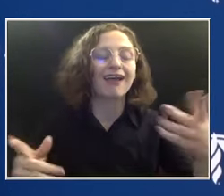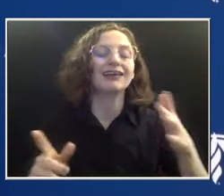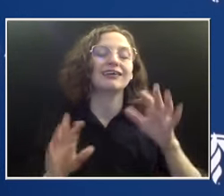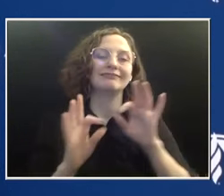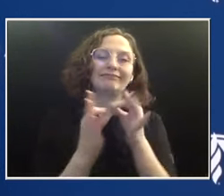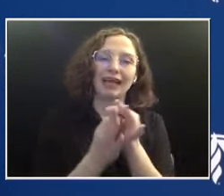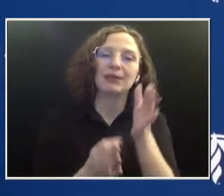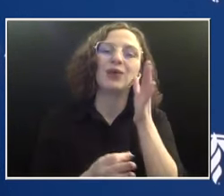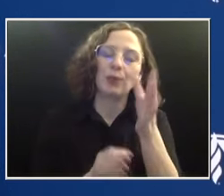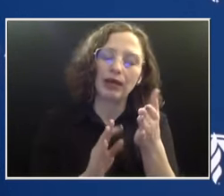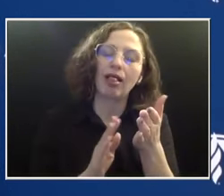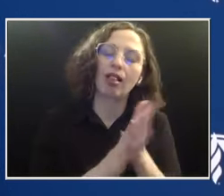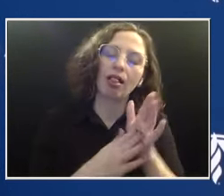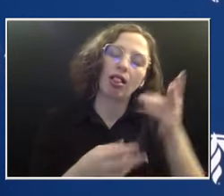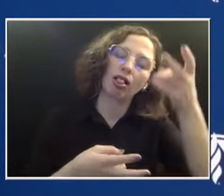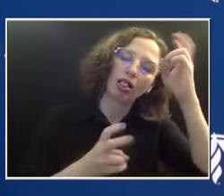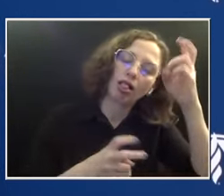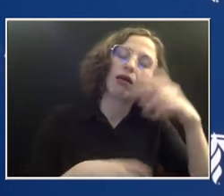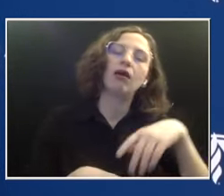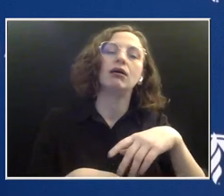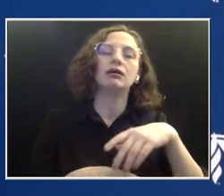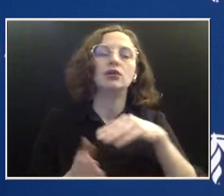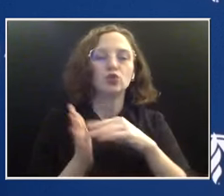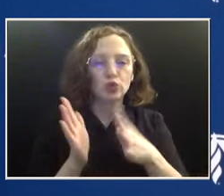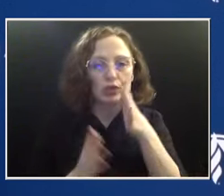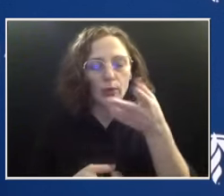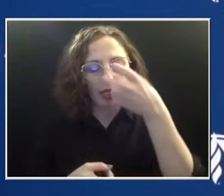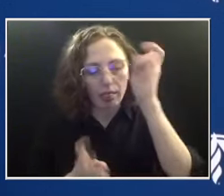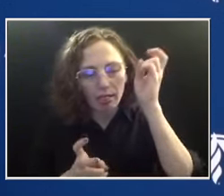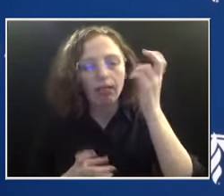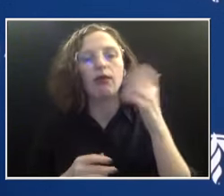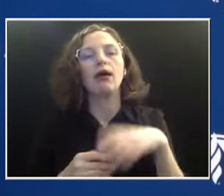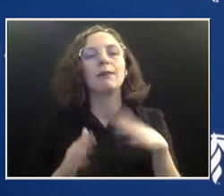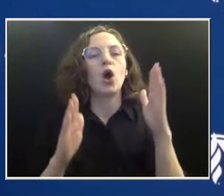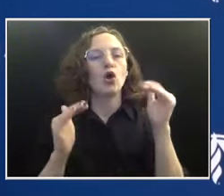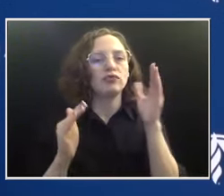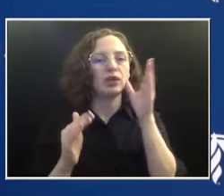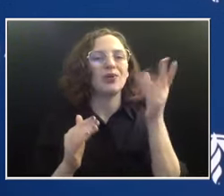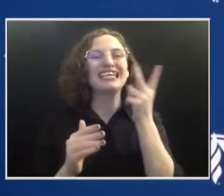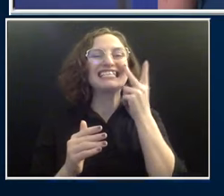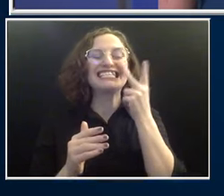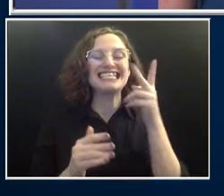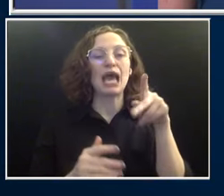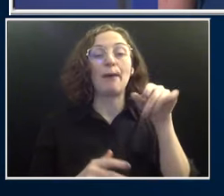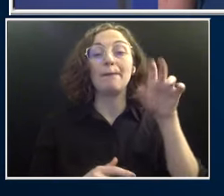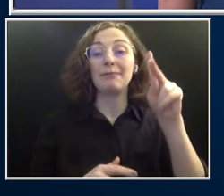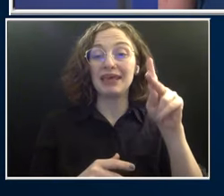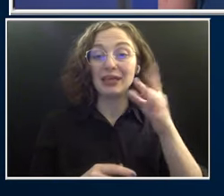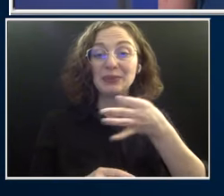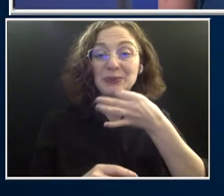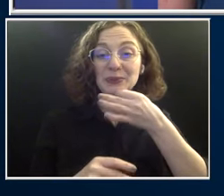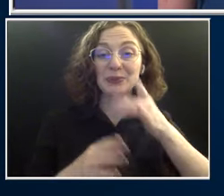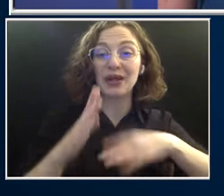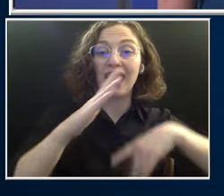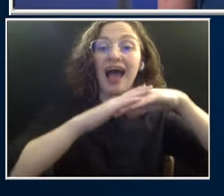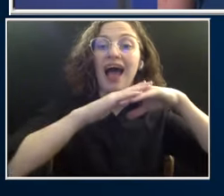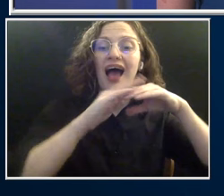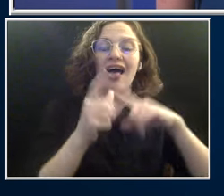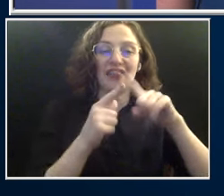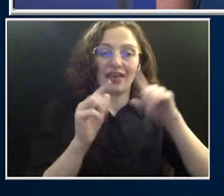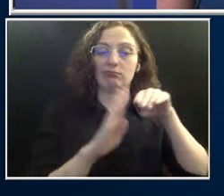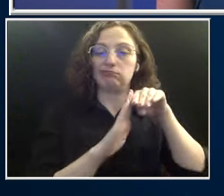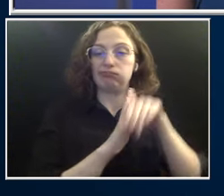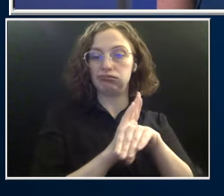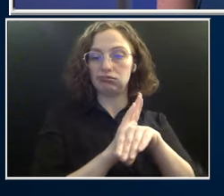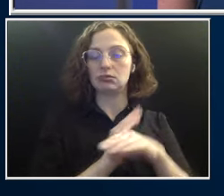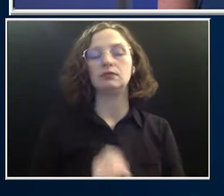having symptoms and illness is going to be coming within the next couple weeks. And then we can see a downtrend. And, Hawk, I want to ask you about something. Because we know that when the pandemic